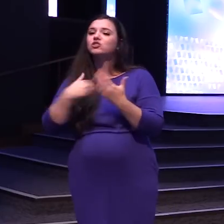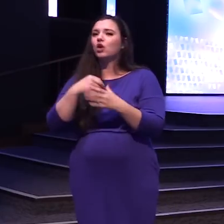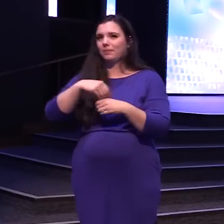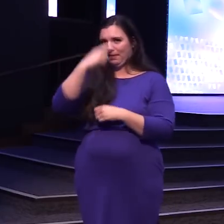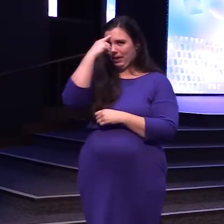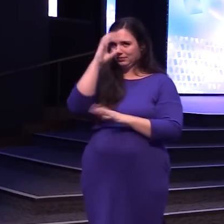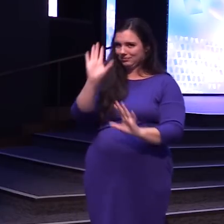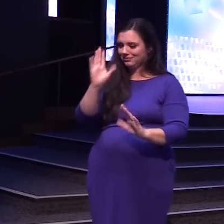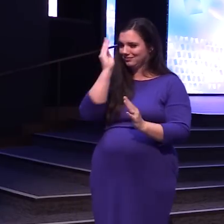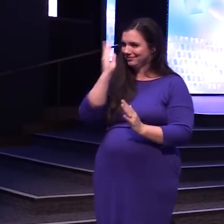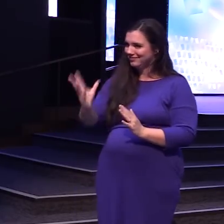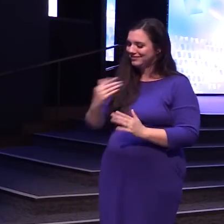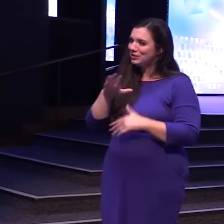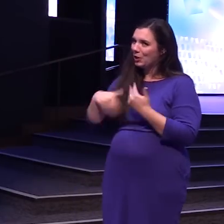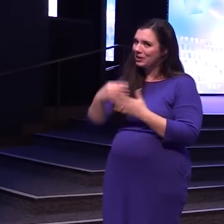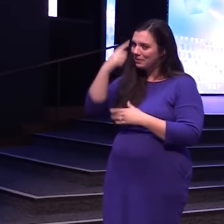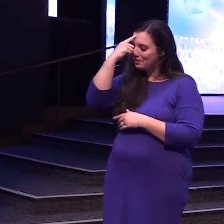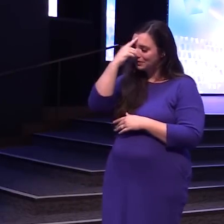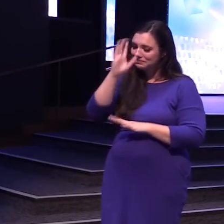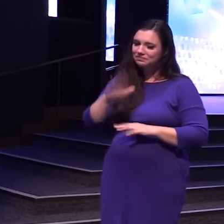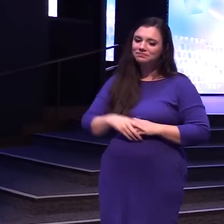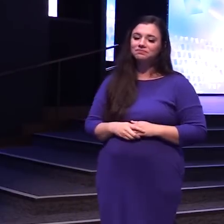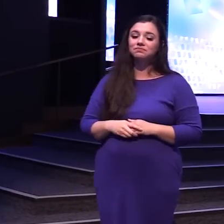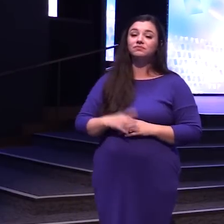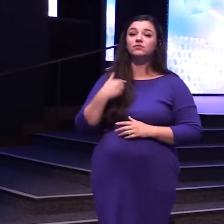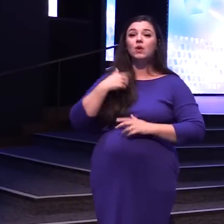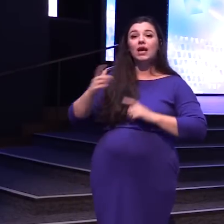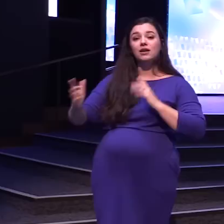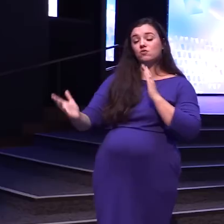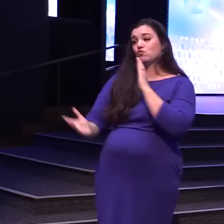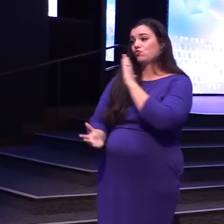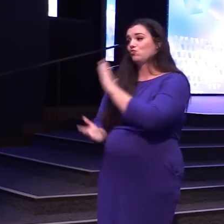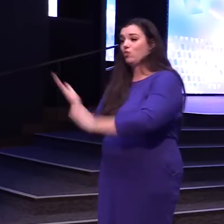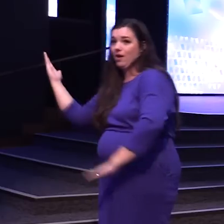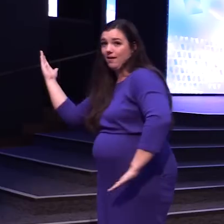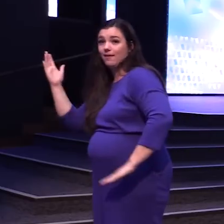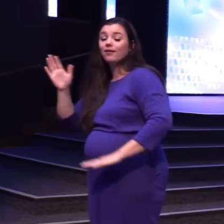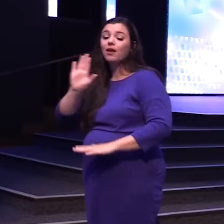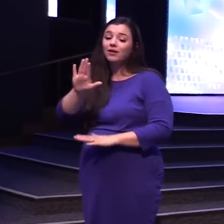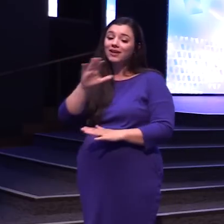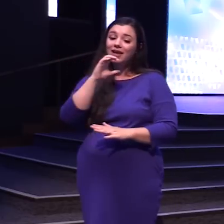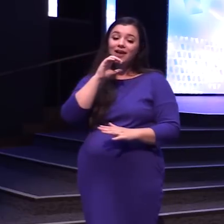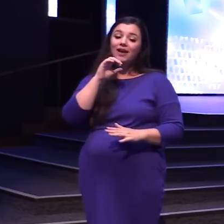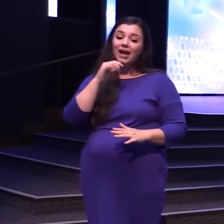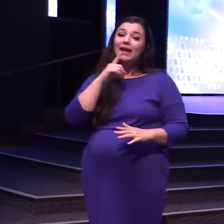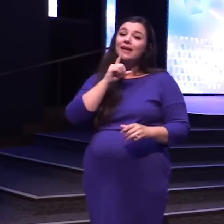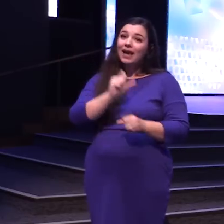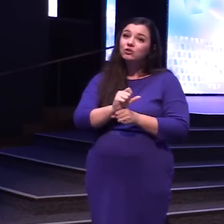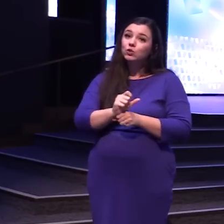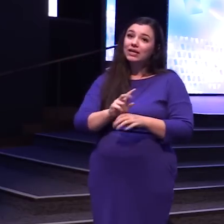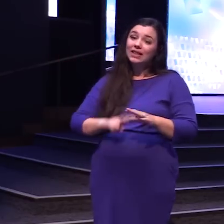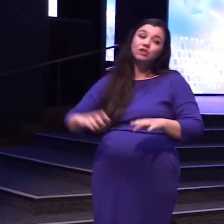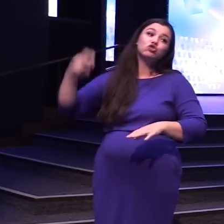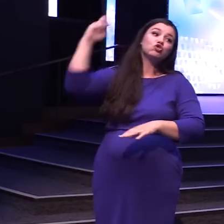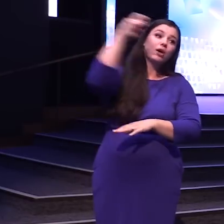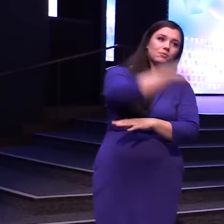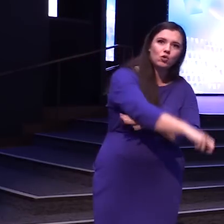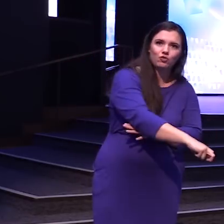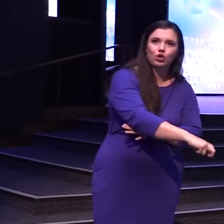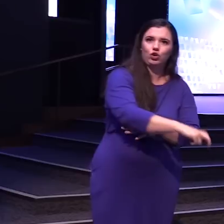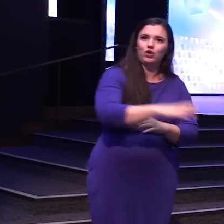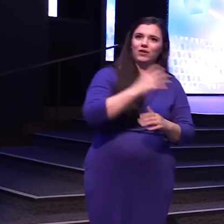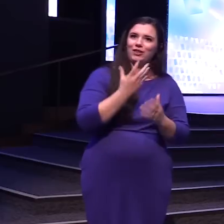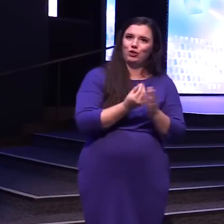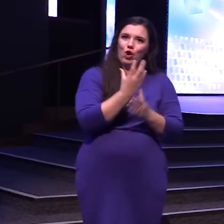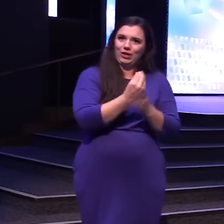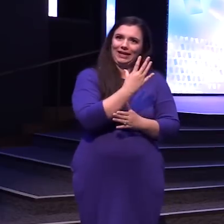in my mind And I like Run I'm like I actually This is not Played I actually Like jumped Over these beds To get to her So